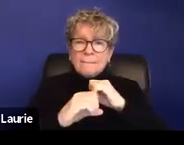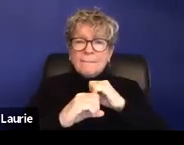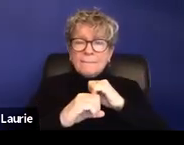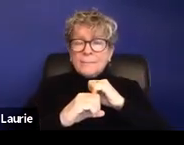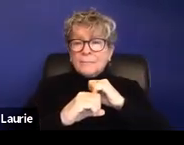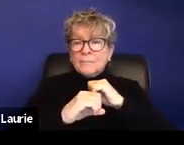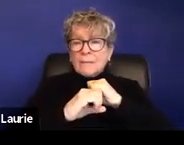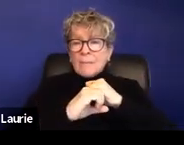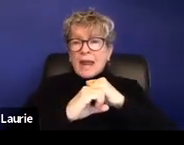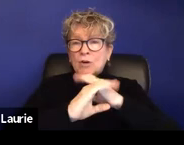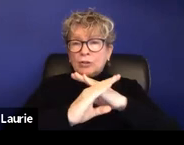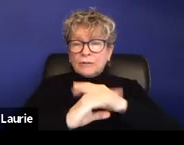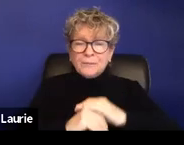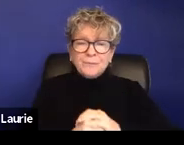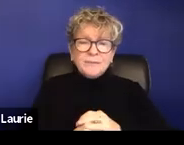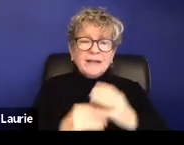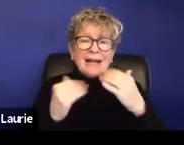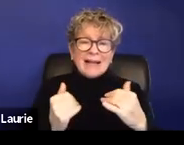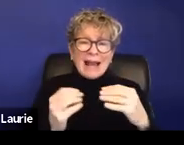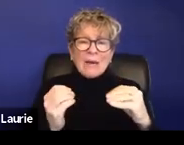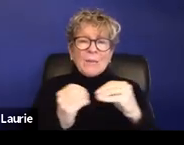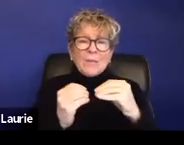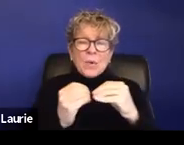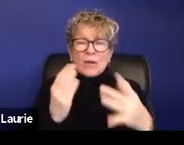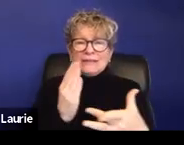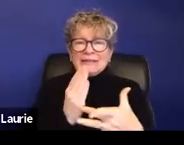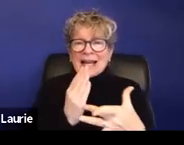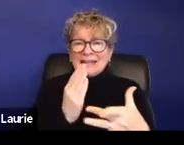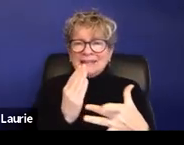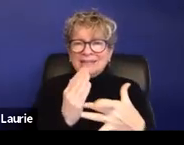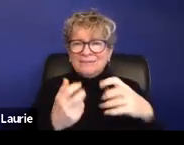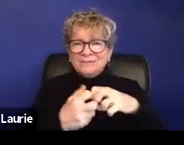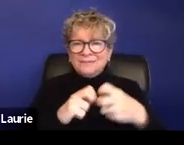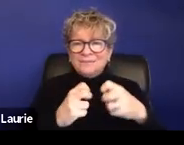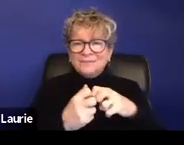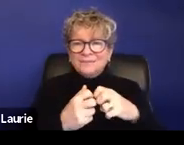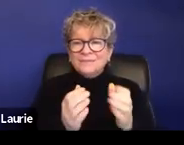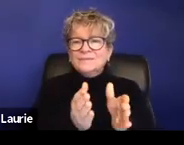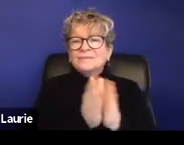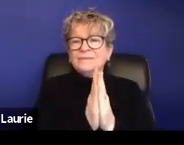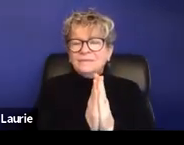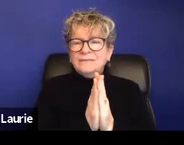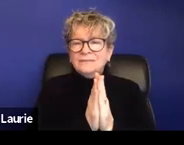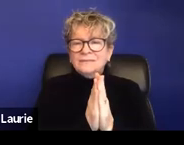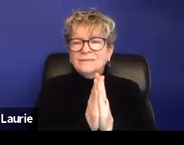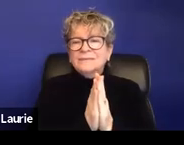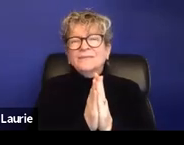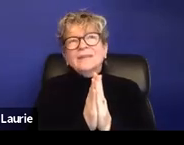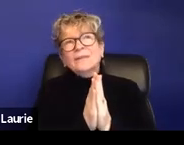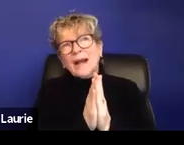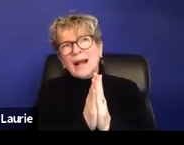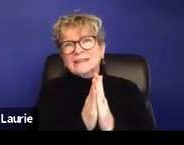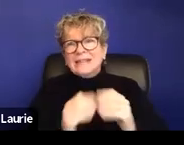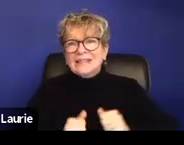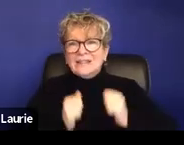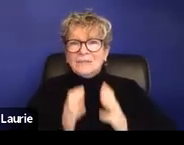now more than ever are the tech issues. Um, we're asking survivors to engage in tech systems that often,